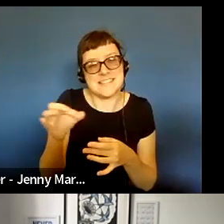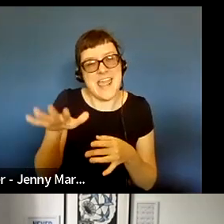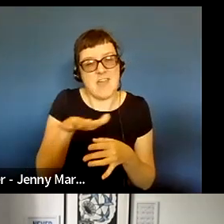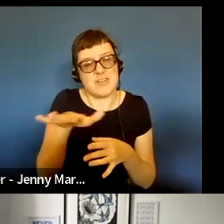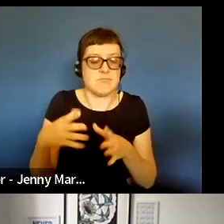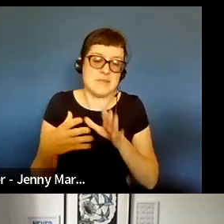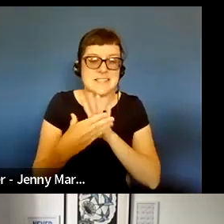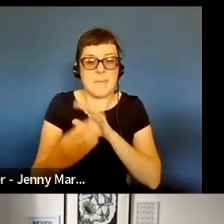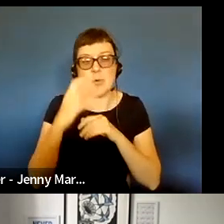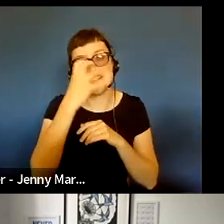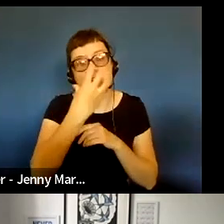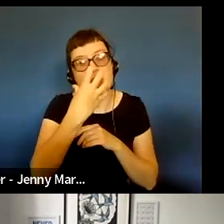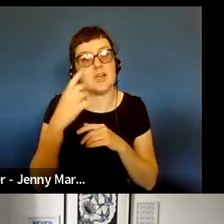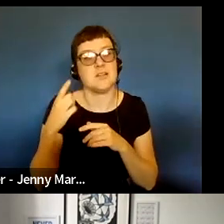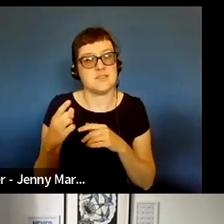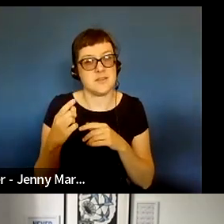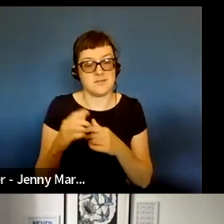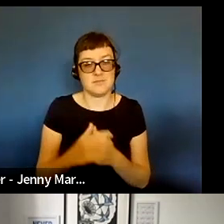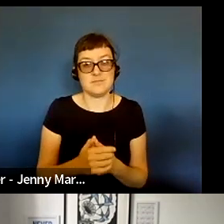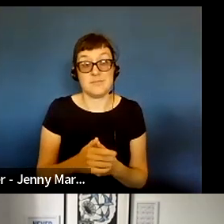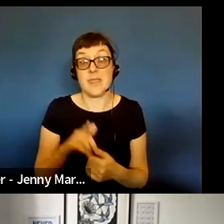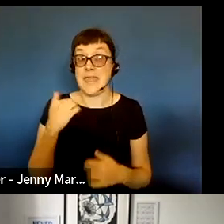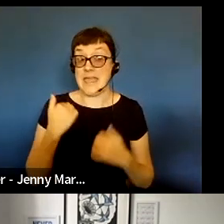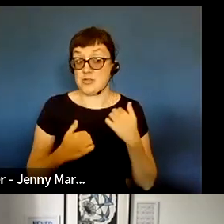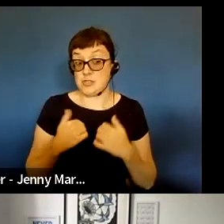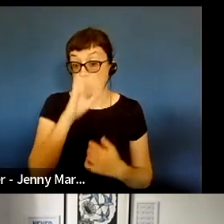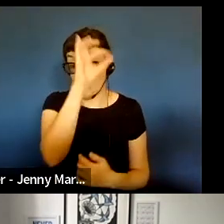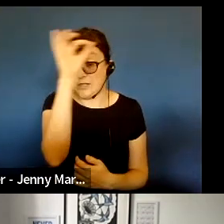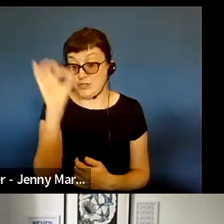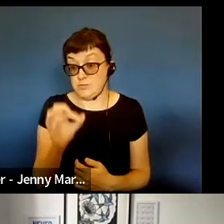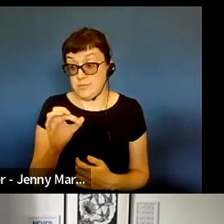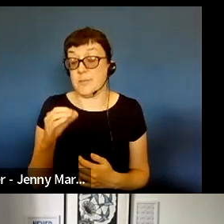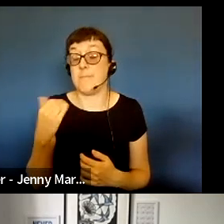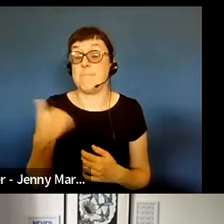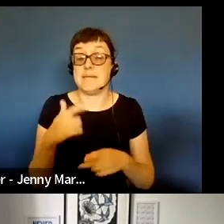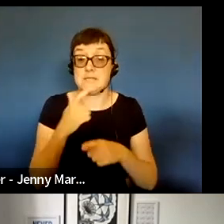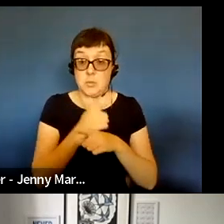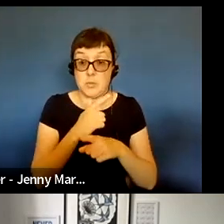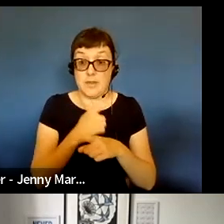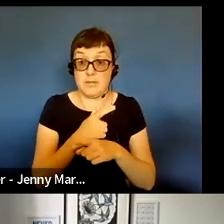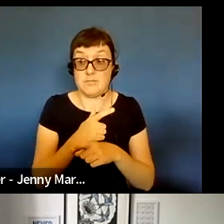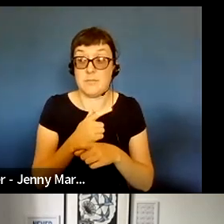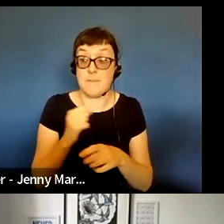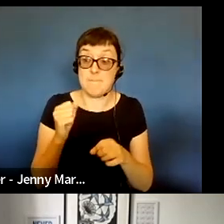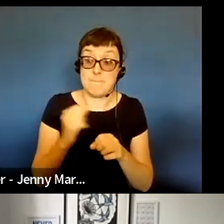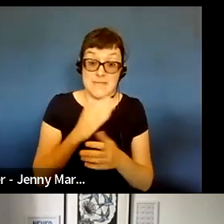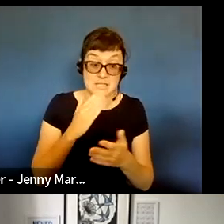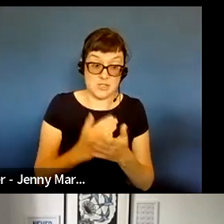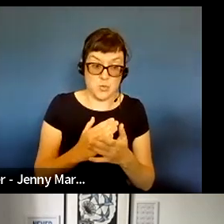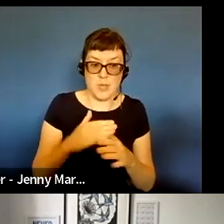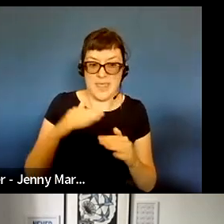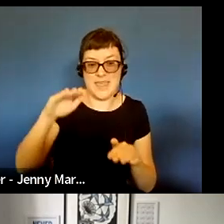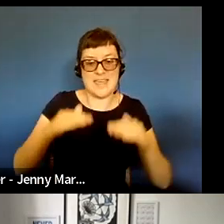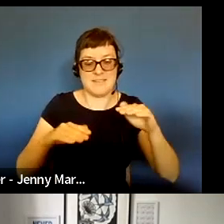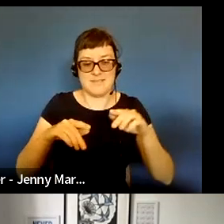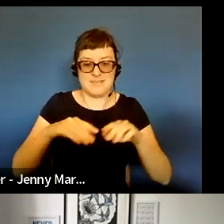e.g. circus? I think this is a really interesting question because we talked about making sure to address structural inequalities and